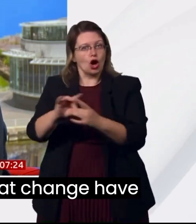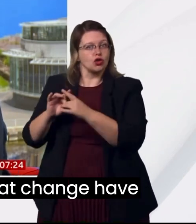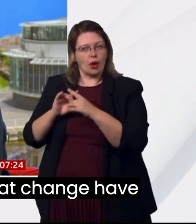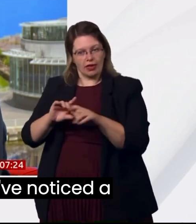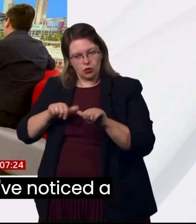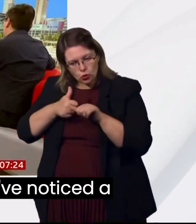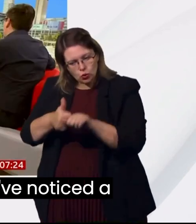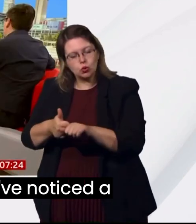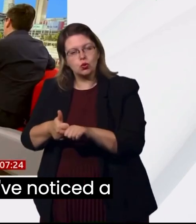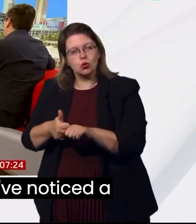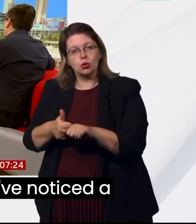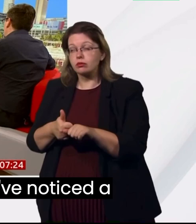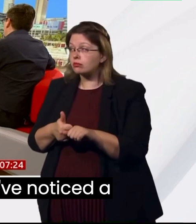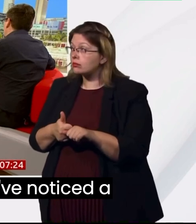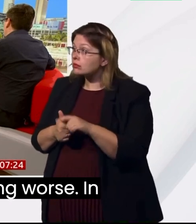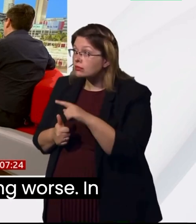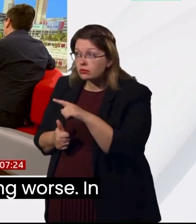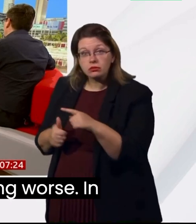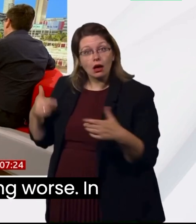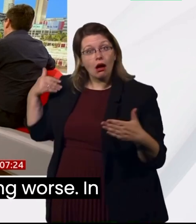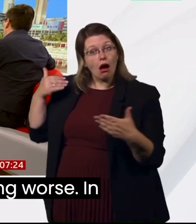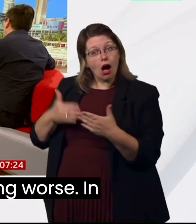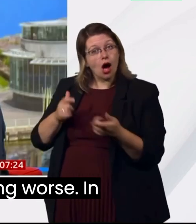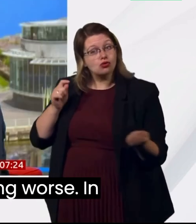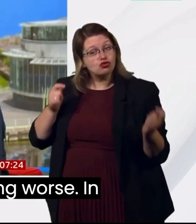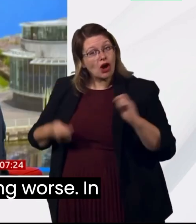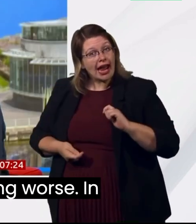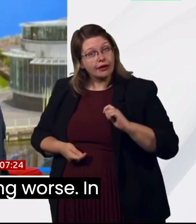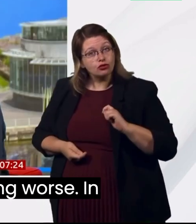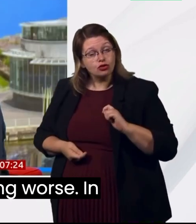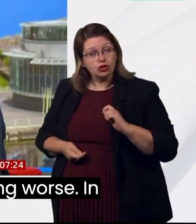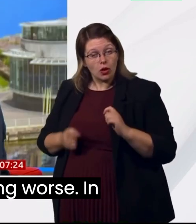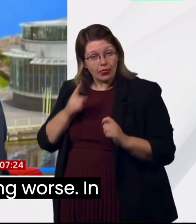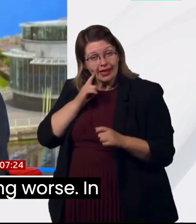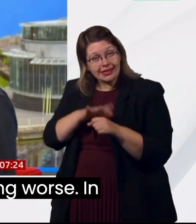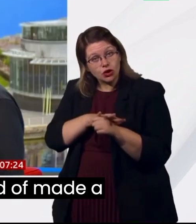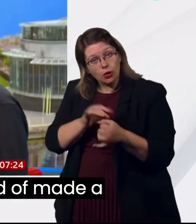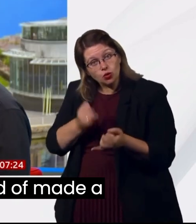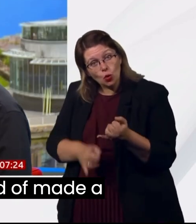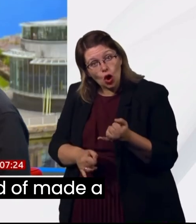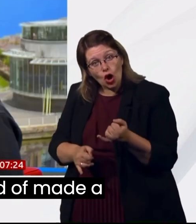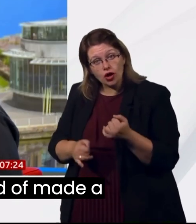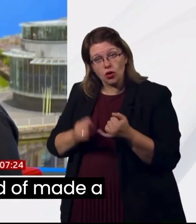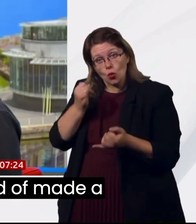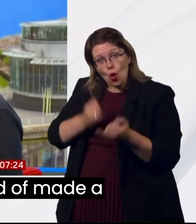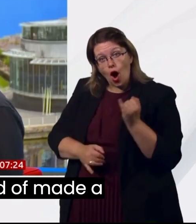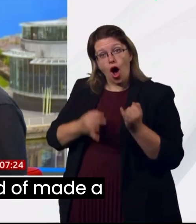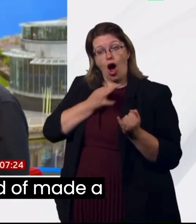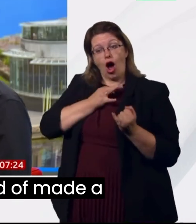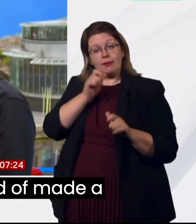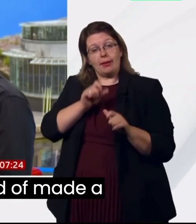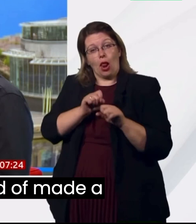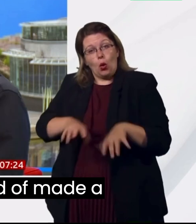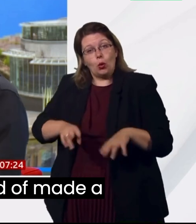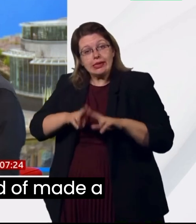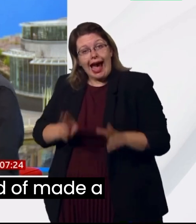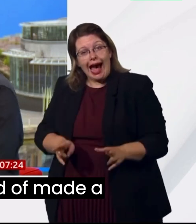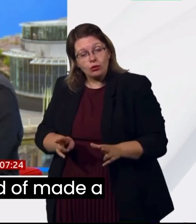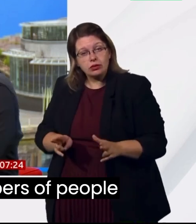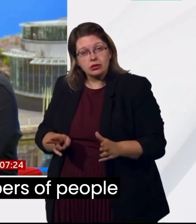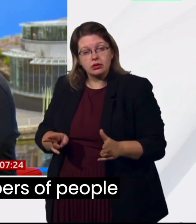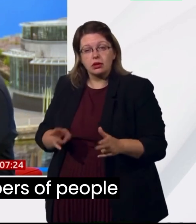And what change have you noticed? You say you've noticed a change. It's clearly getting worse. In our case, Sally, we've kind of